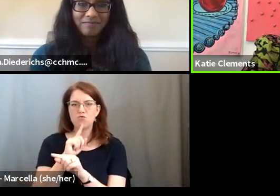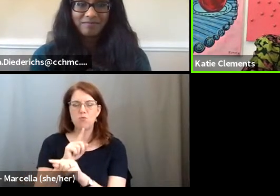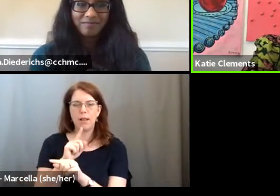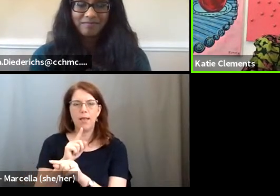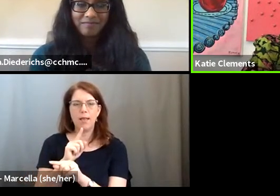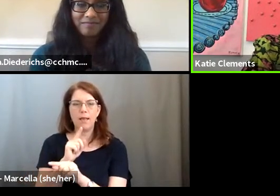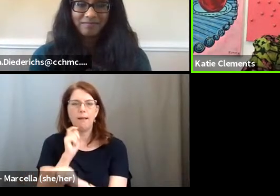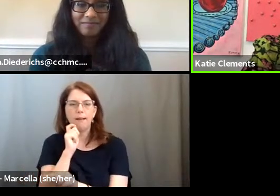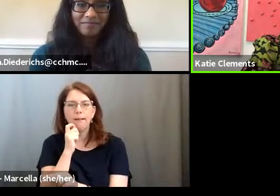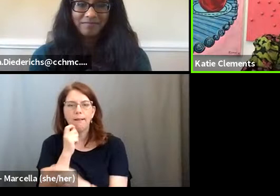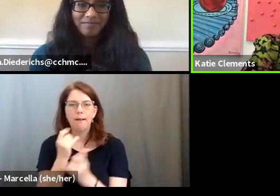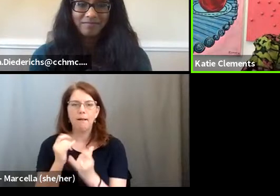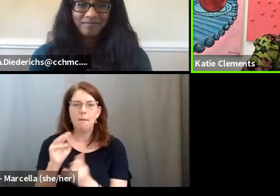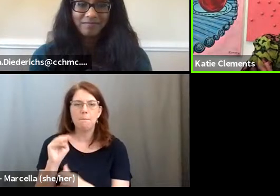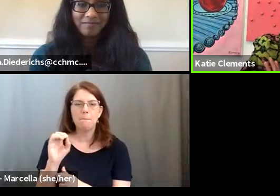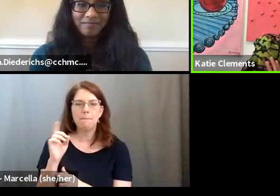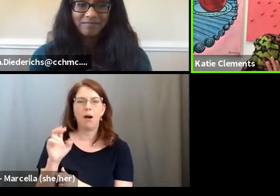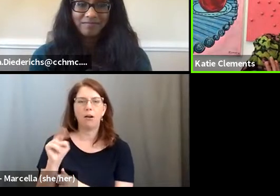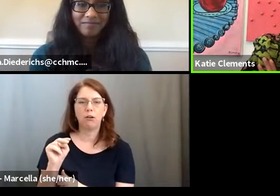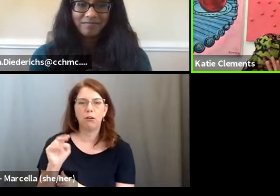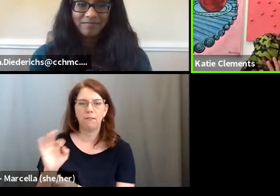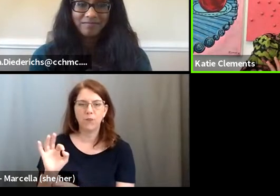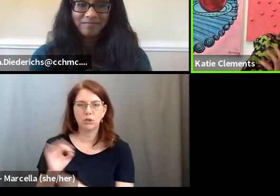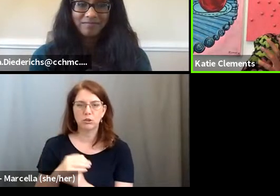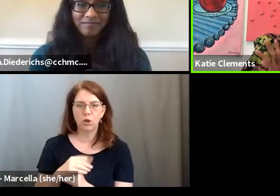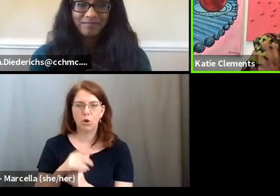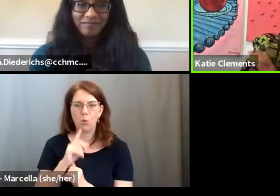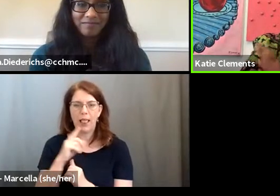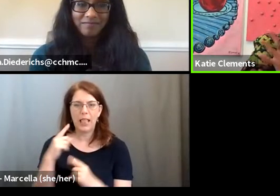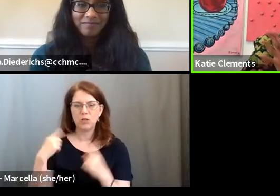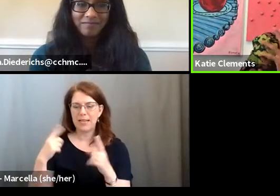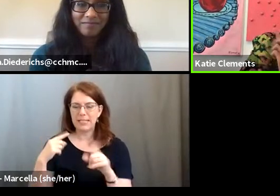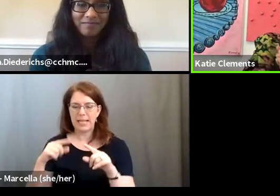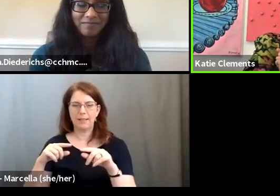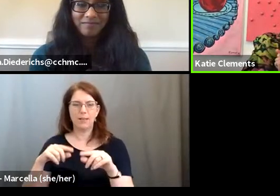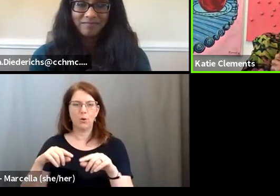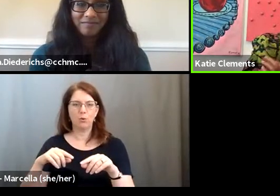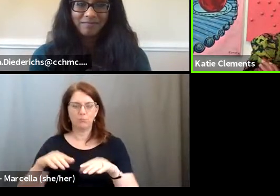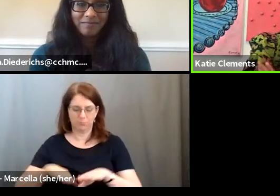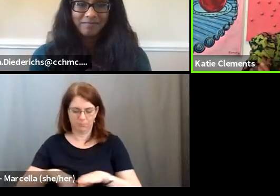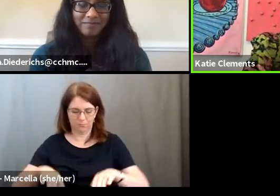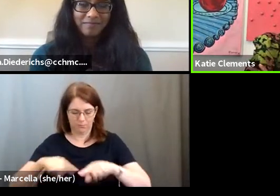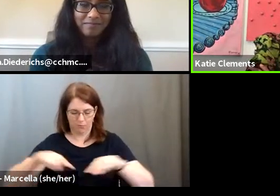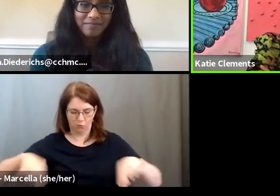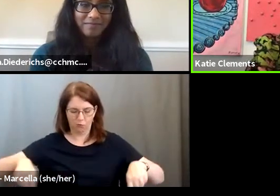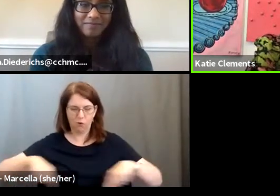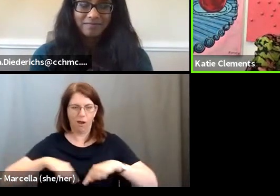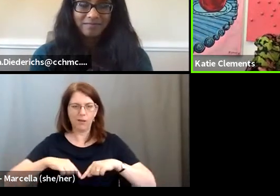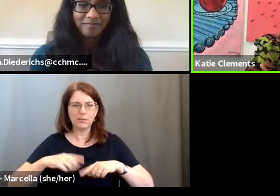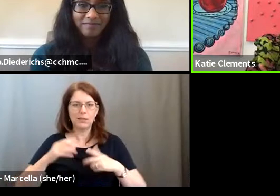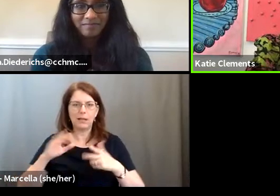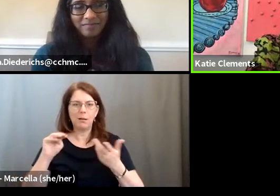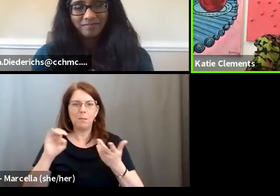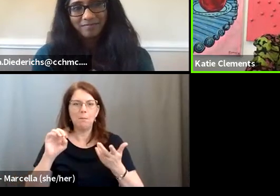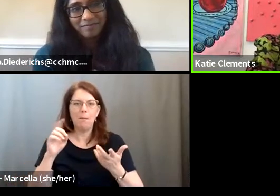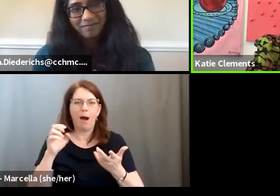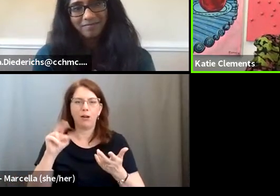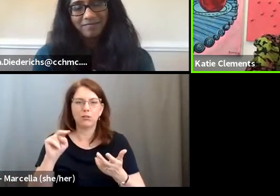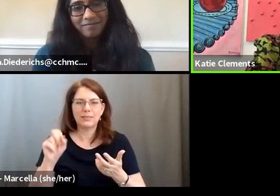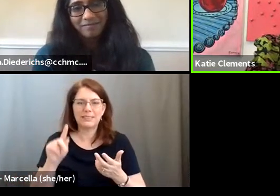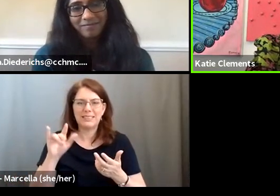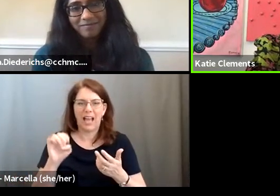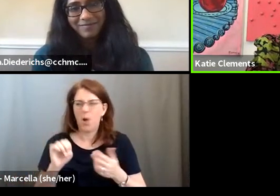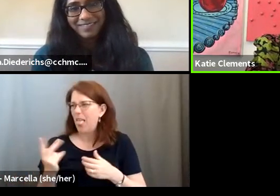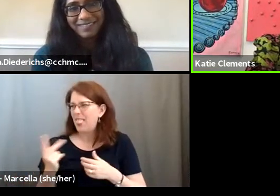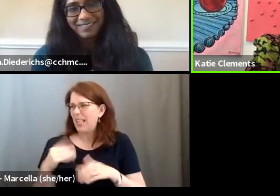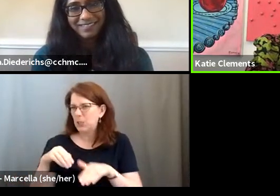furniture, really crazy like rugs and all kinds of like modern stuff. And so we were like, let's